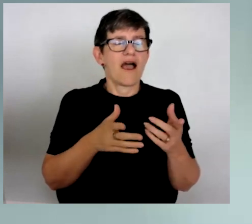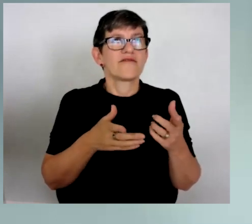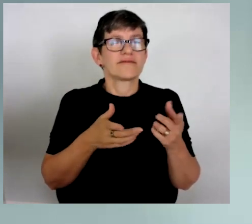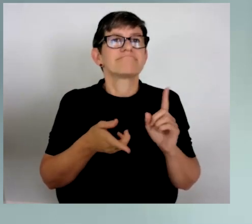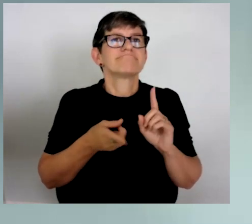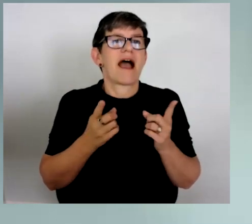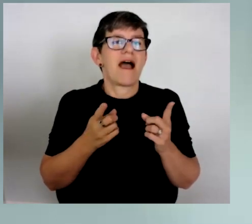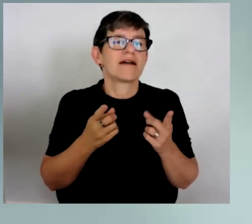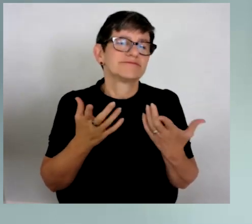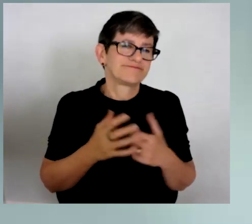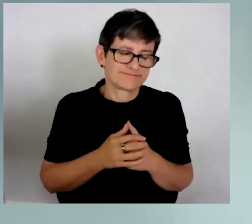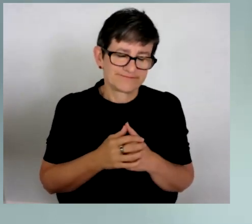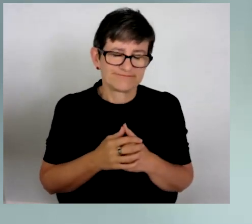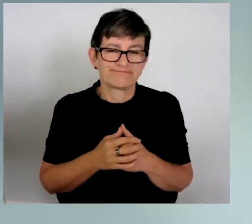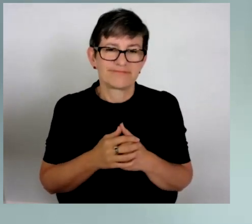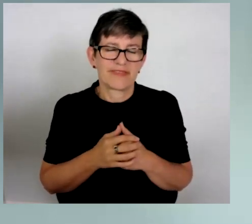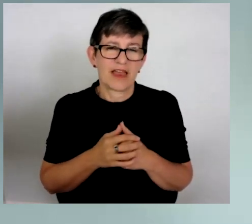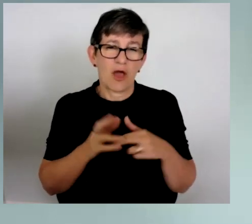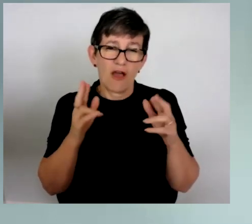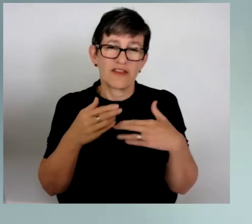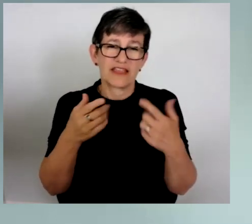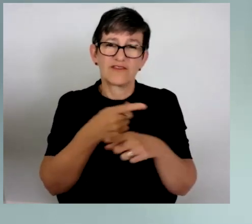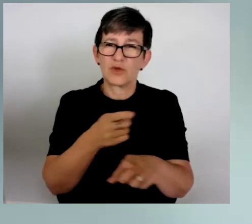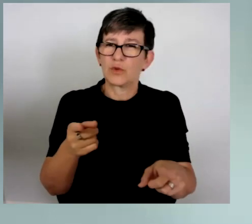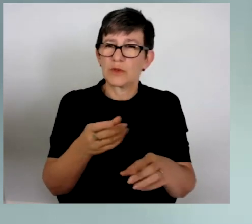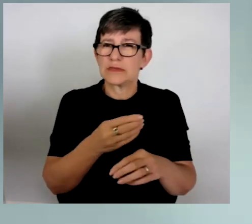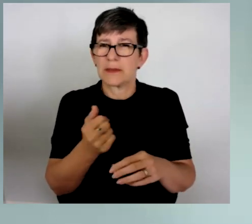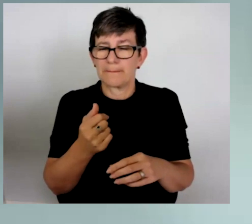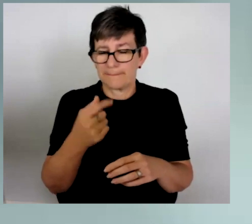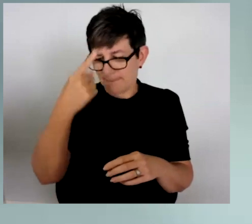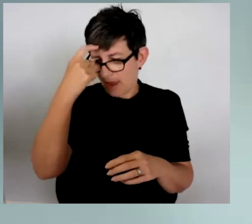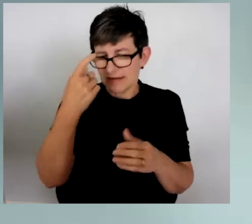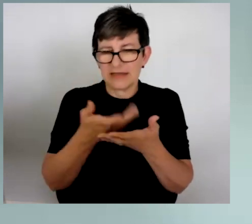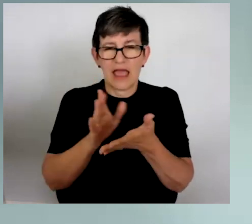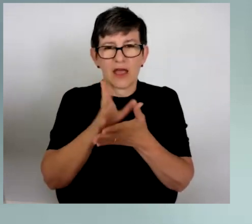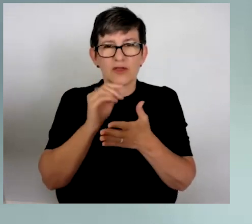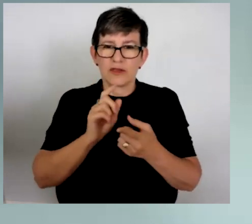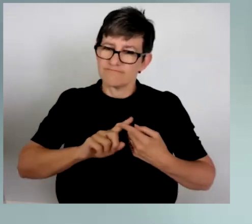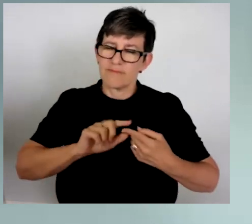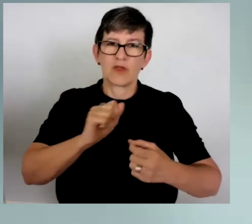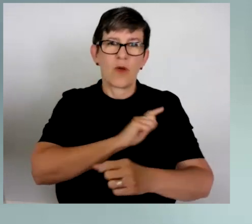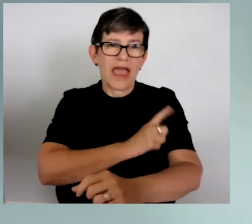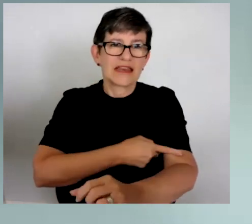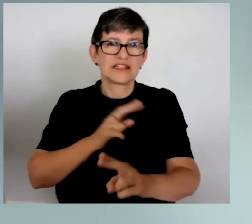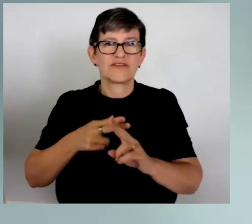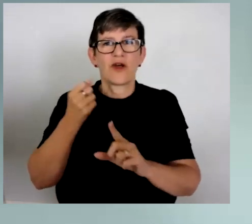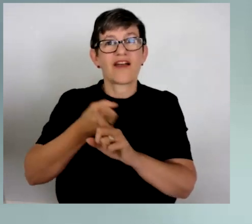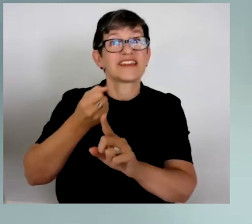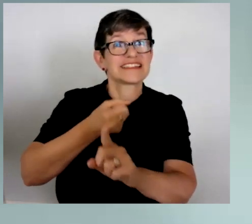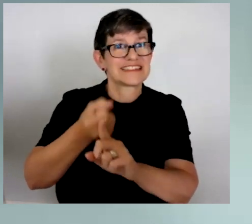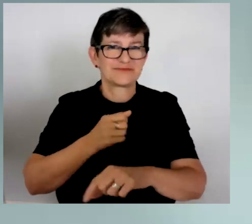learned. And then give you something to take away about how you can maintain your energy for advocacy.